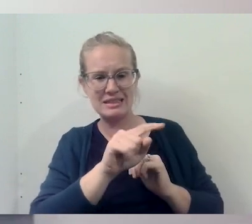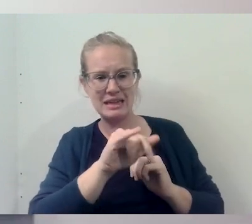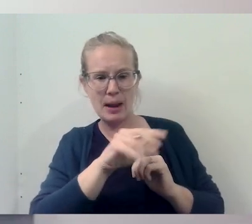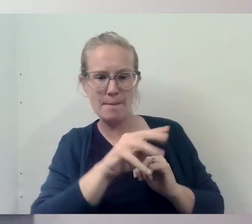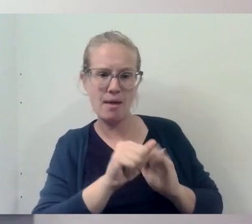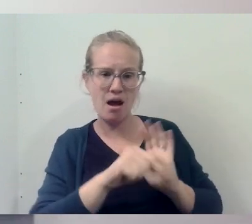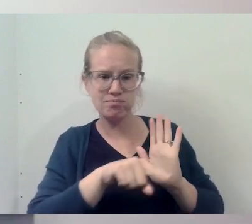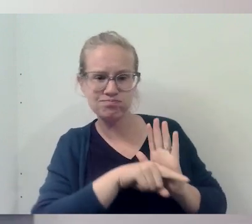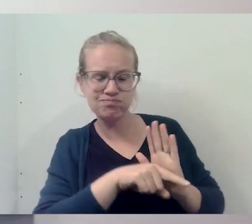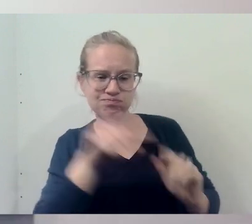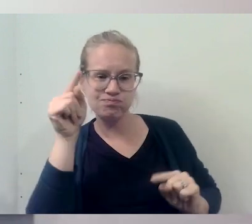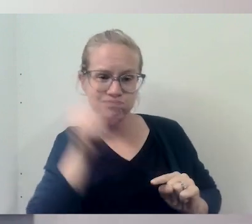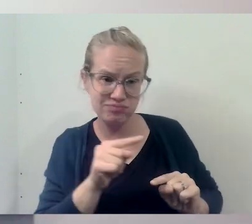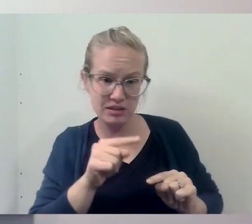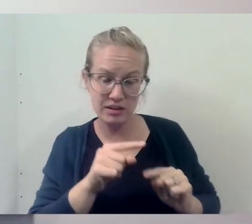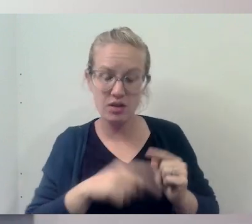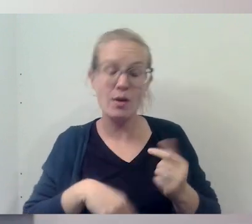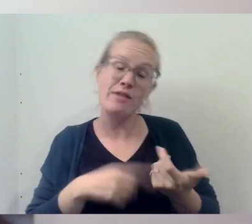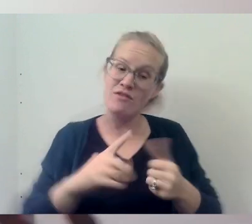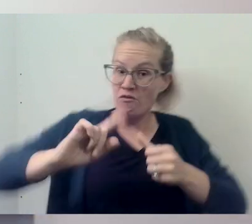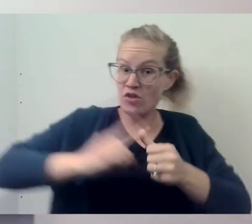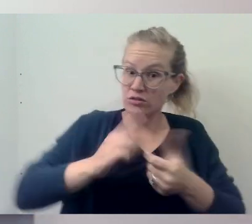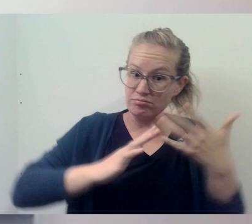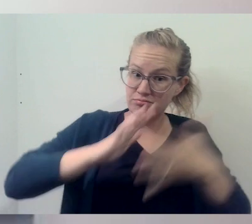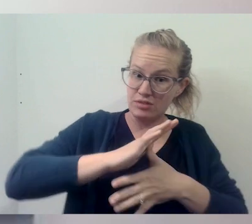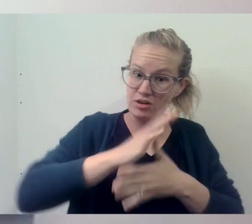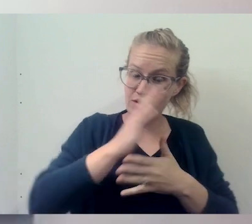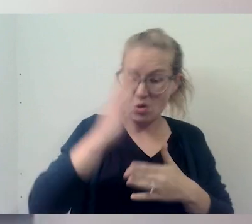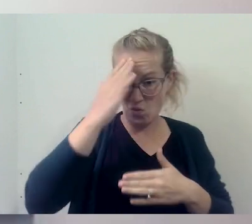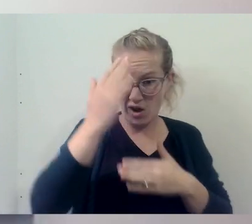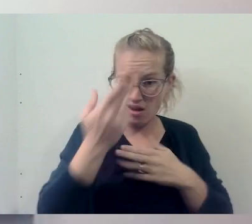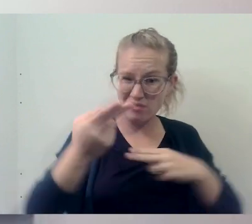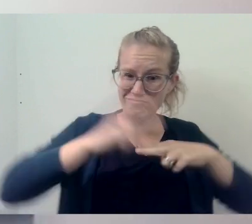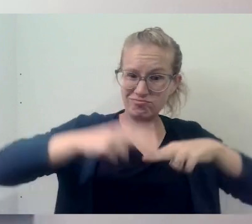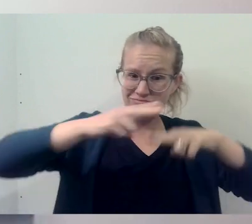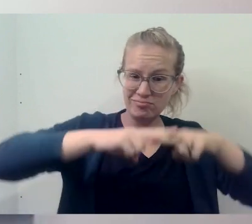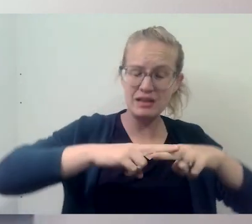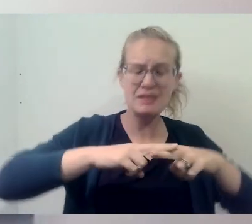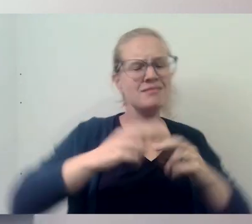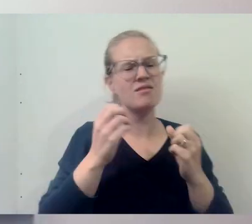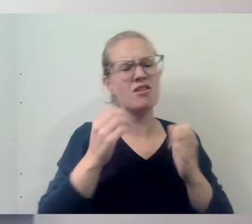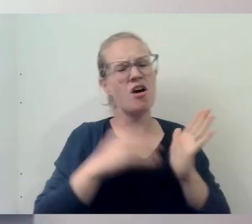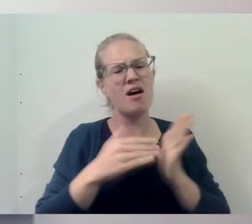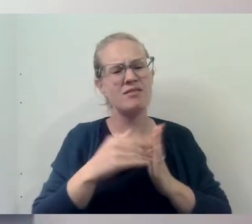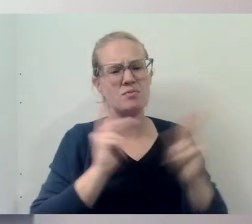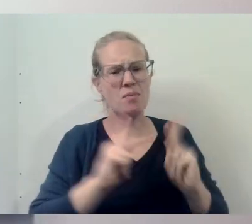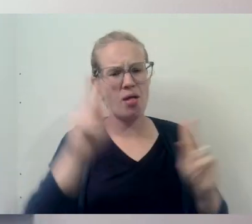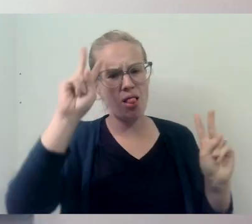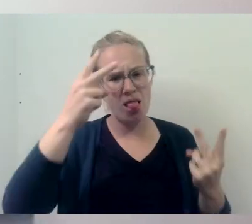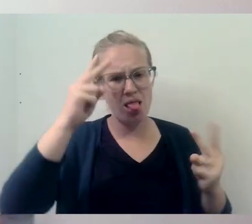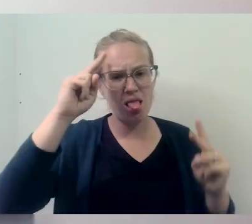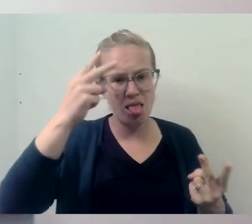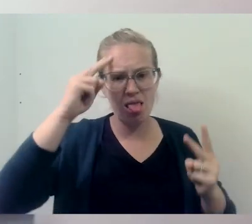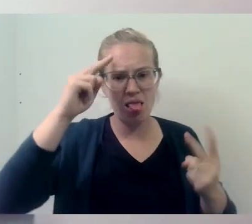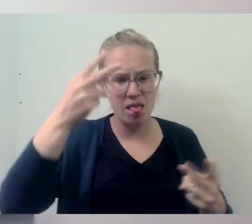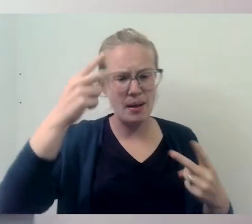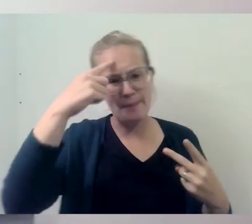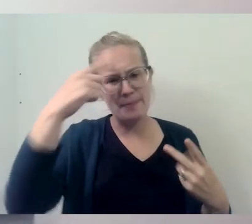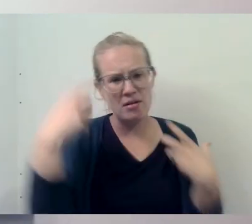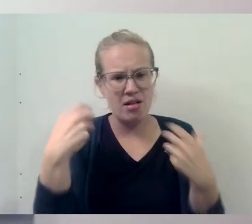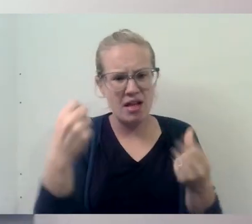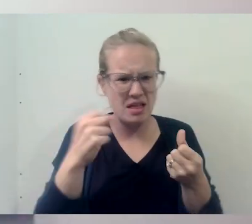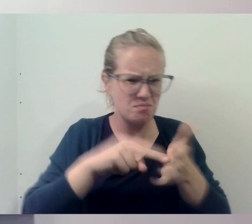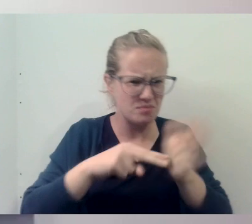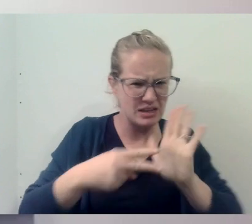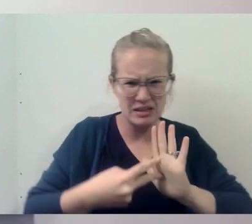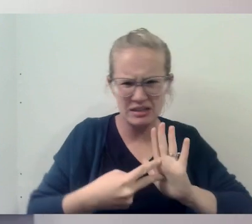first of all, to raise awareness, because a lot of times many people misunderstand what mental health